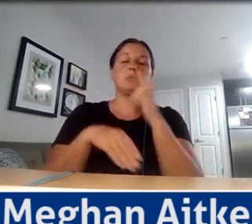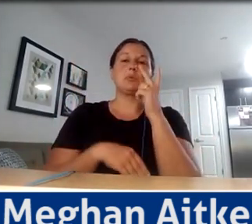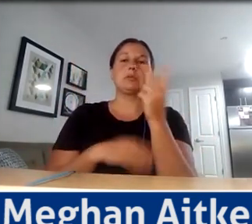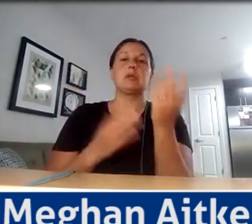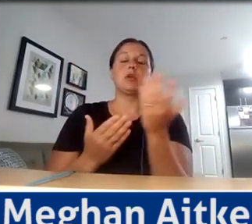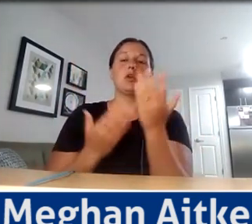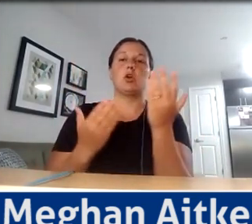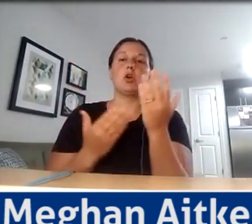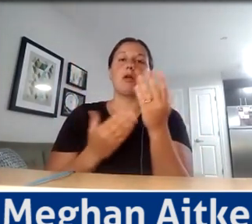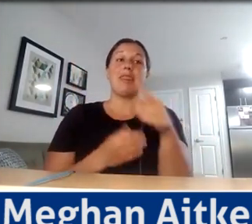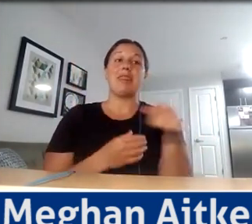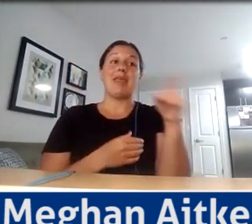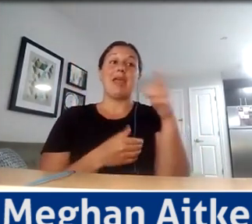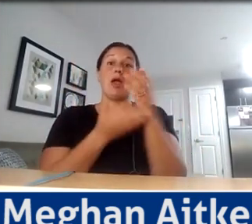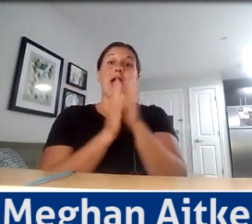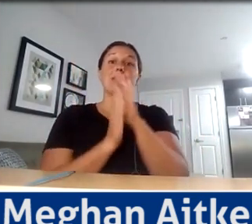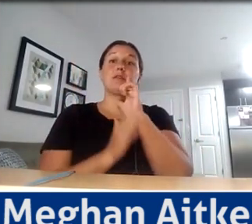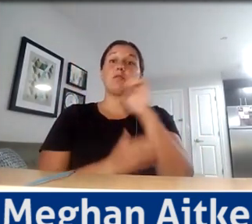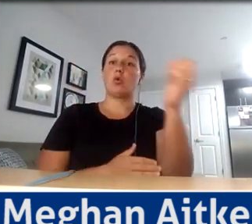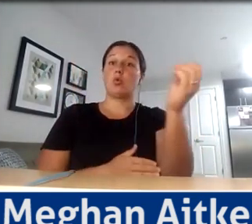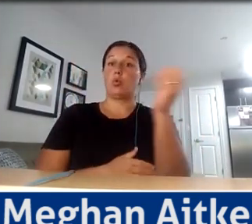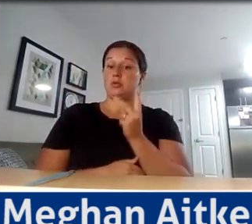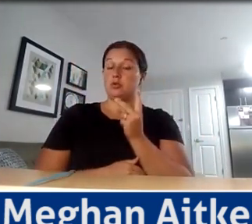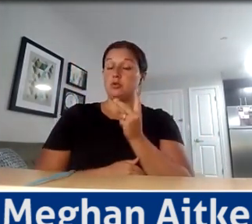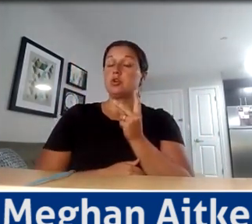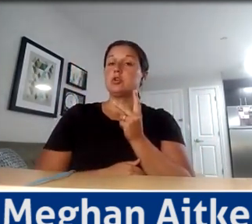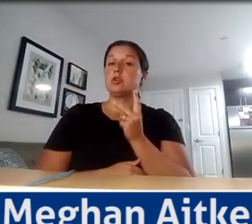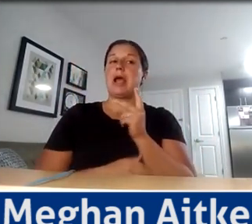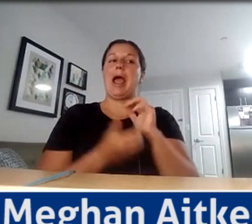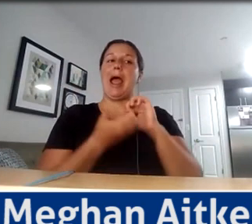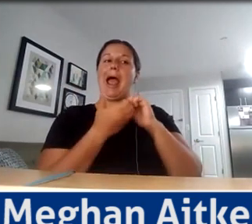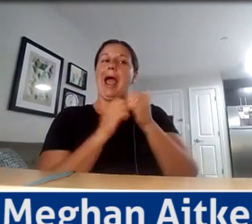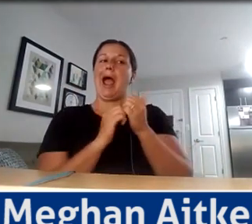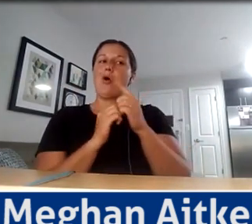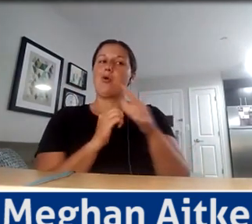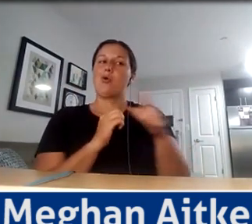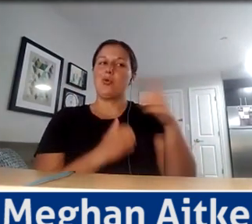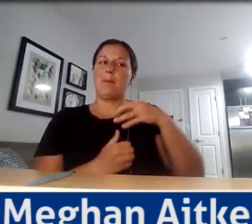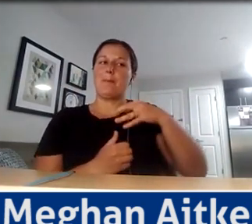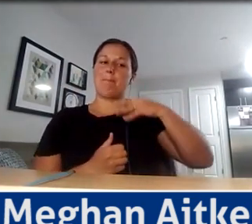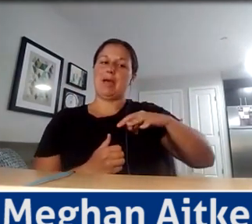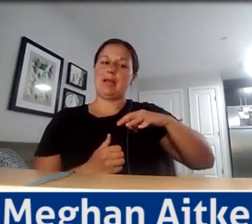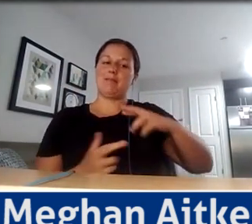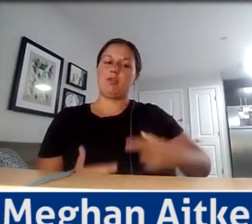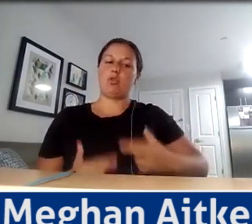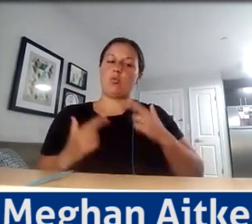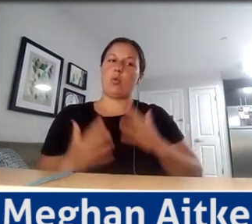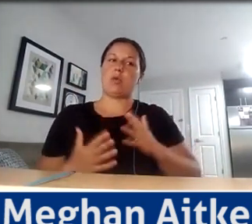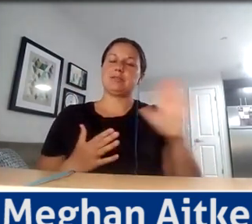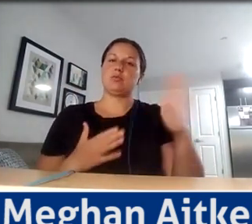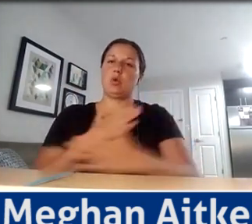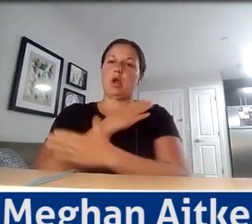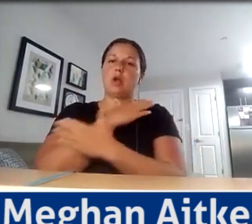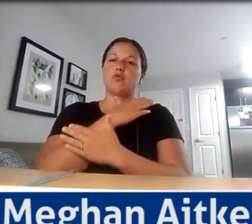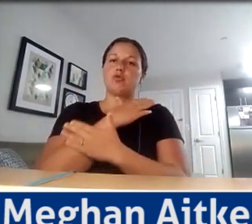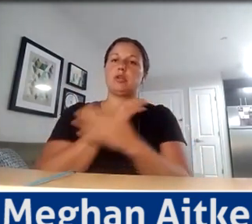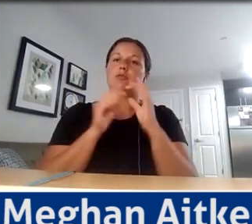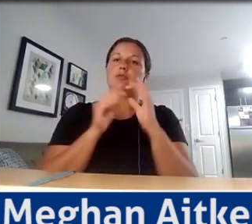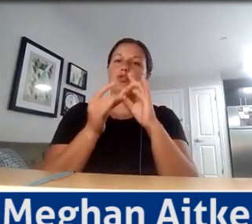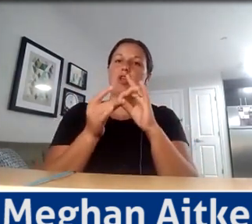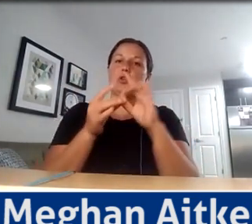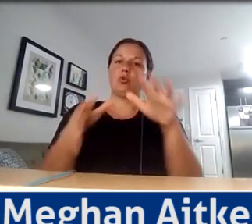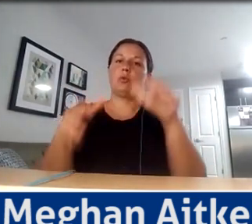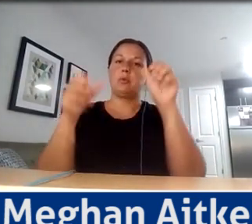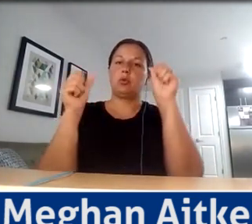They're asking for the return of how they're benefiting the residents in their country in regards to this procurement.